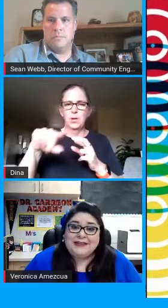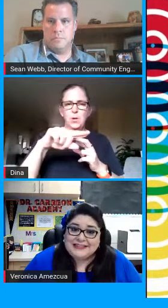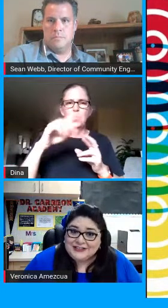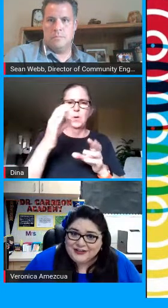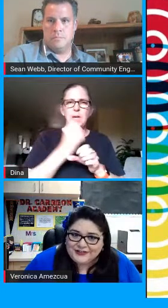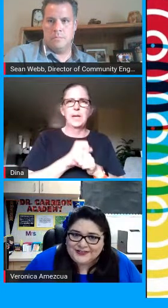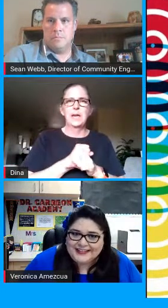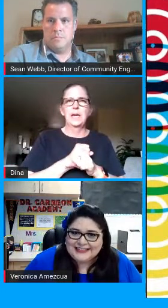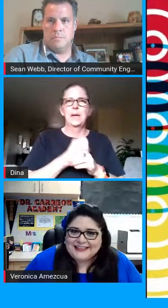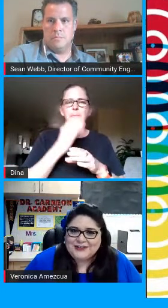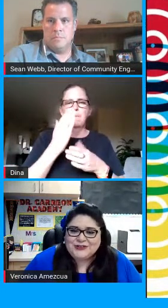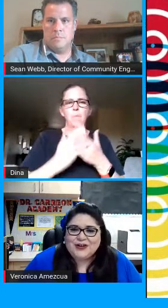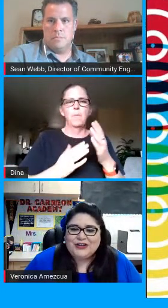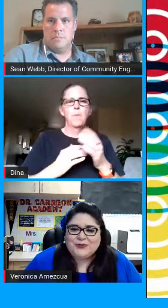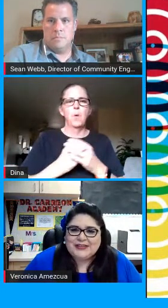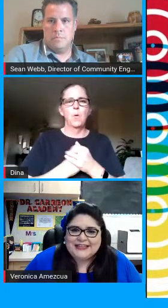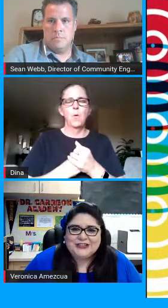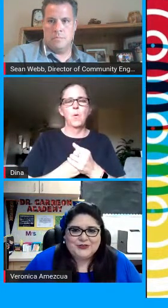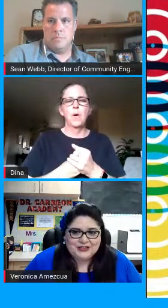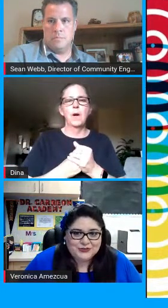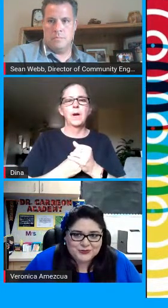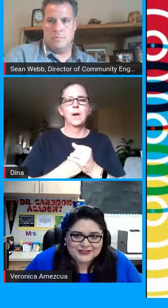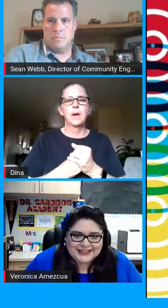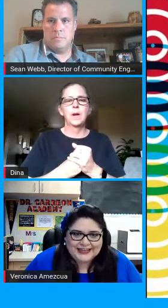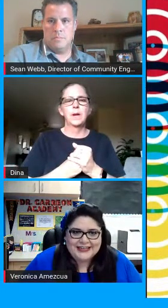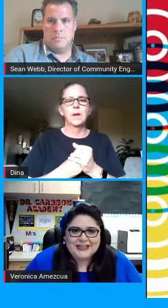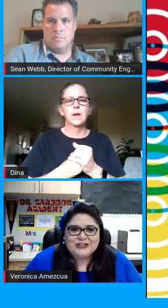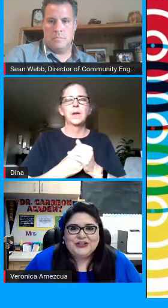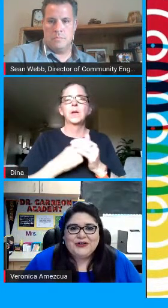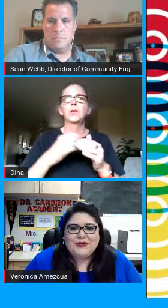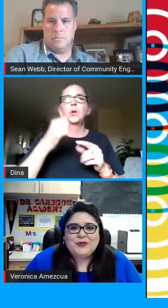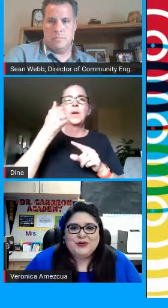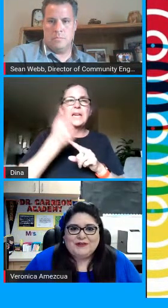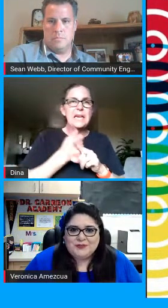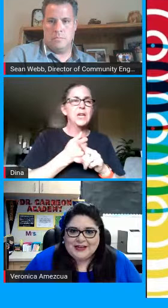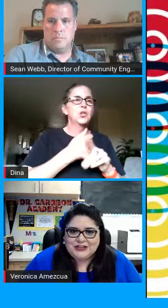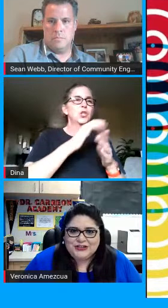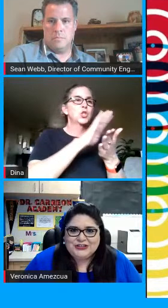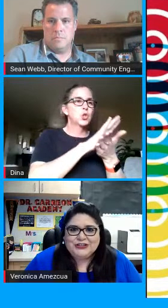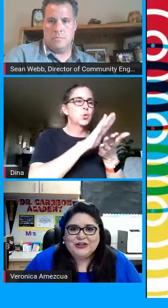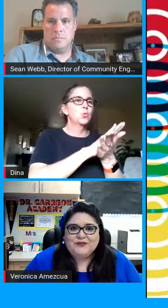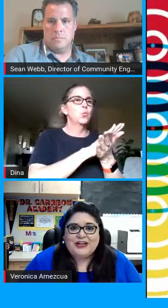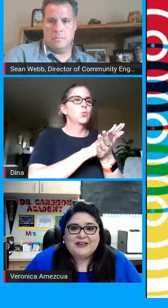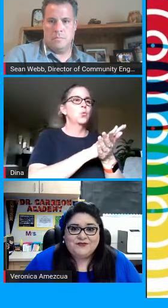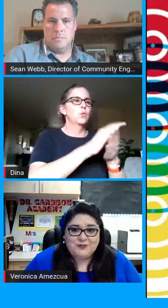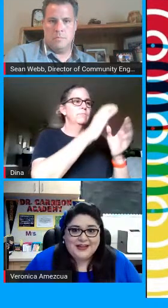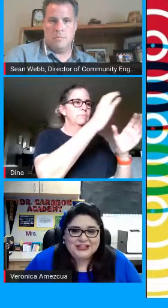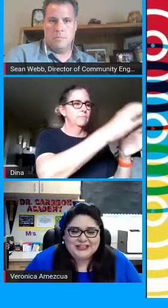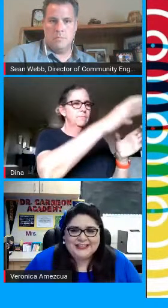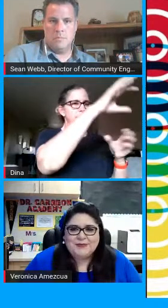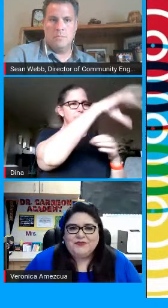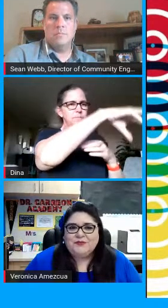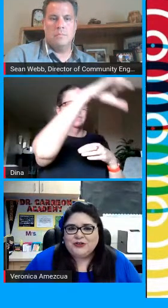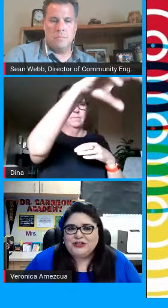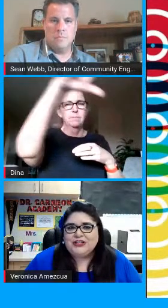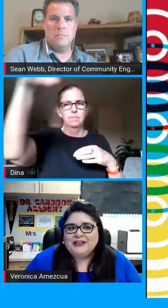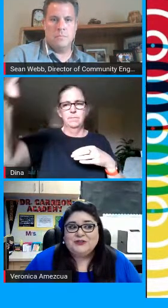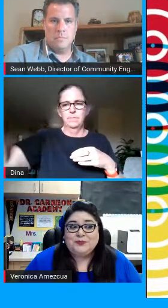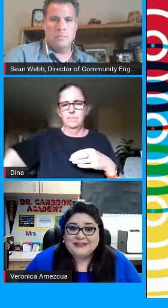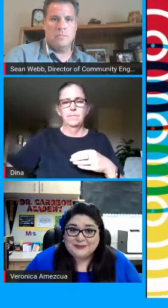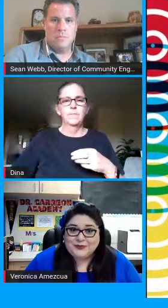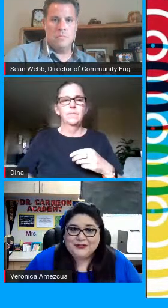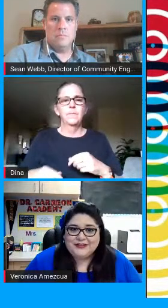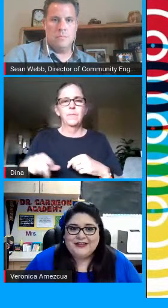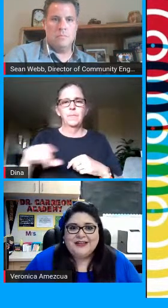please note that schedules are unique to each school site so you have to make sure to look for information coming from your